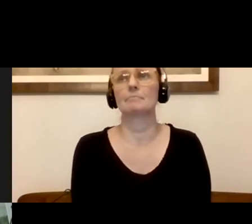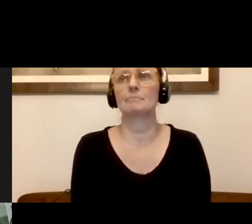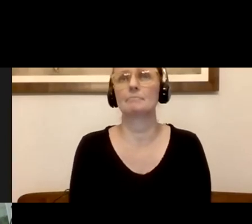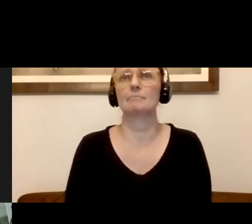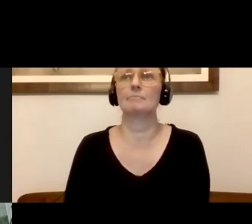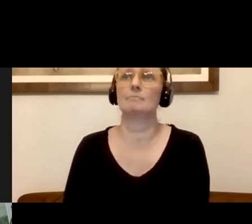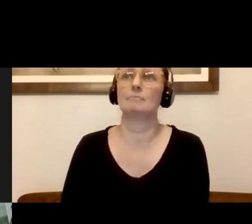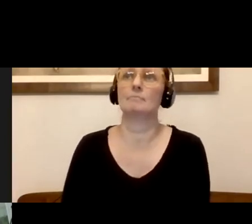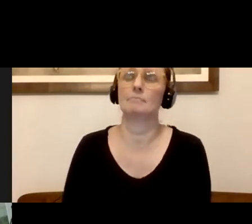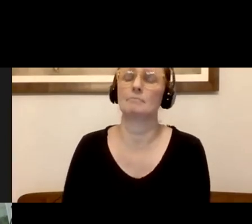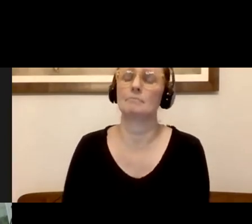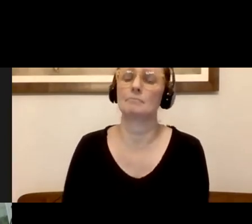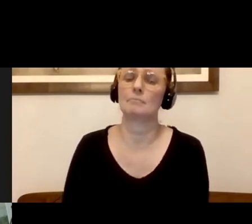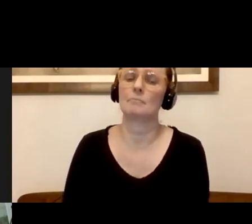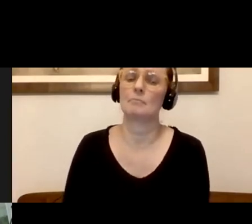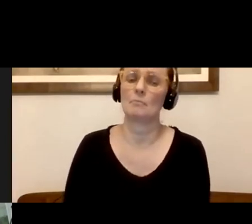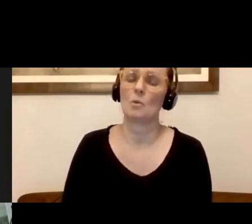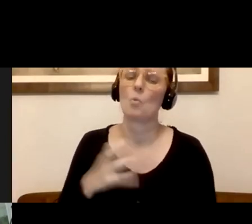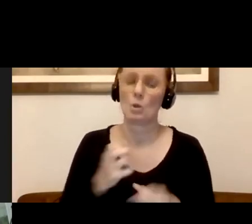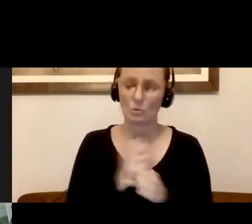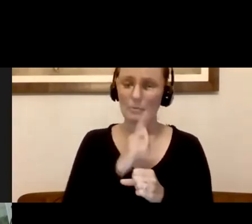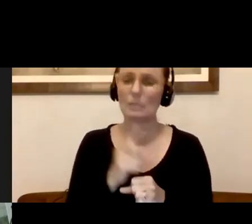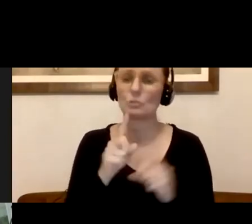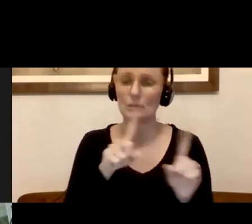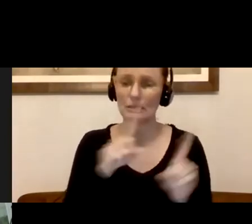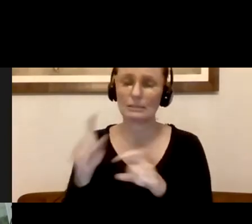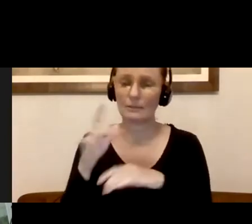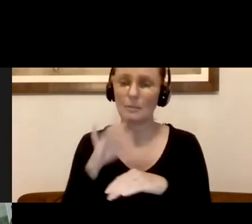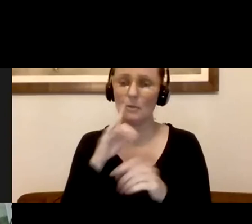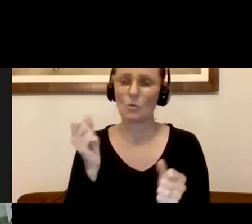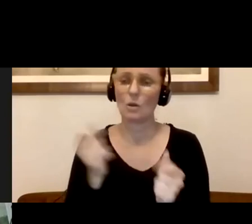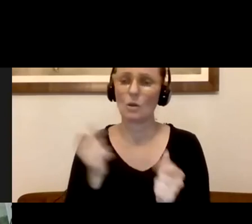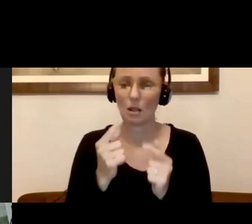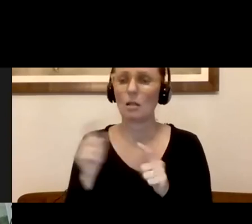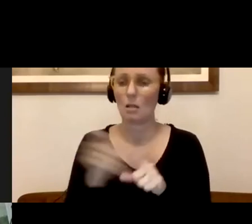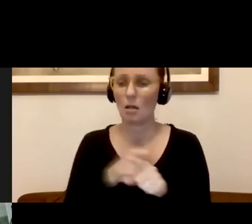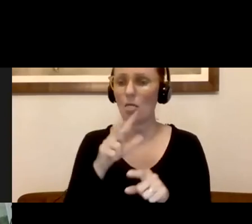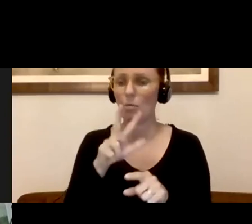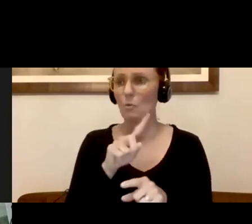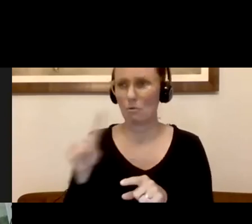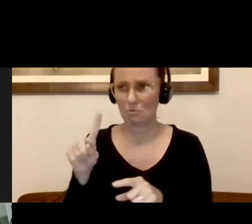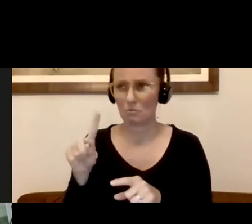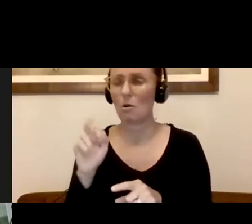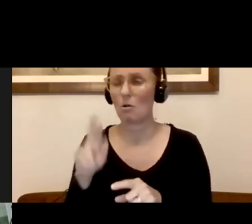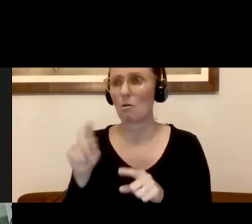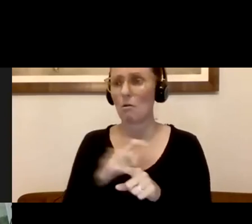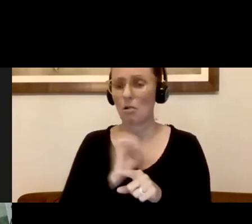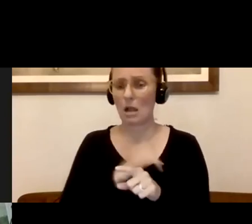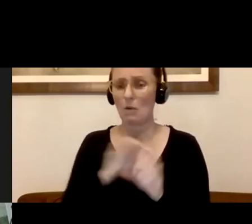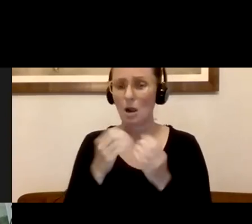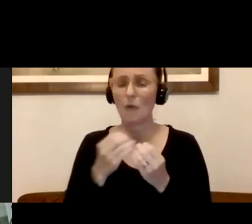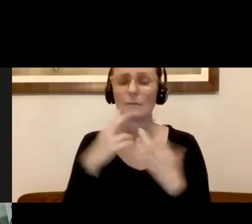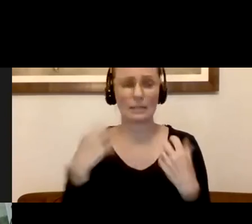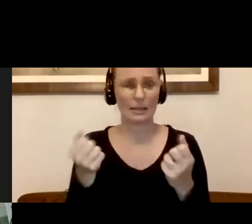again, this test is open to everybody. So please just give 311 a call, or you can call our office at the health department